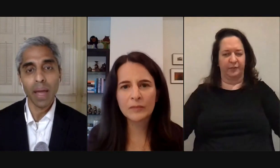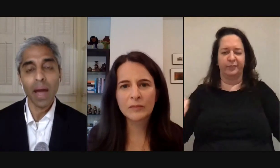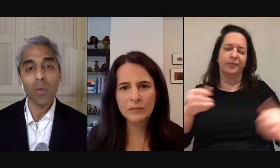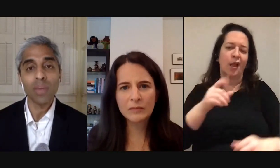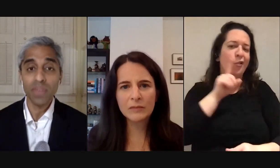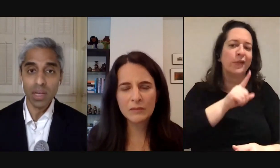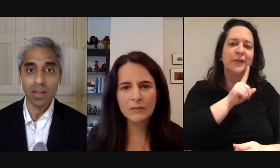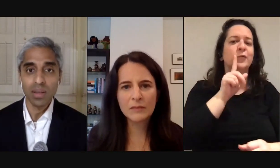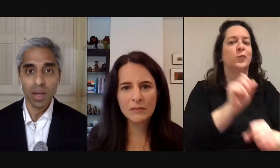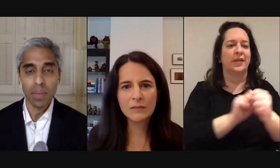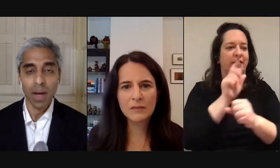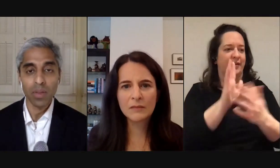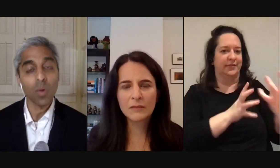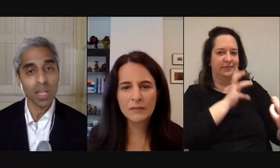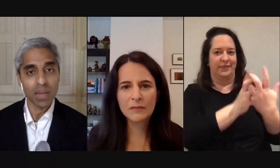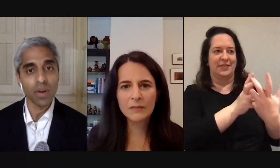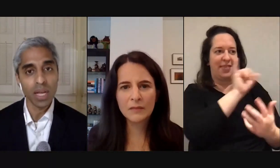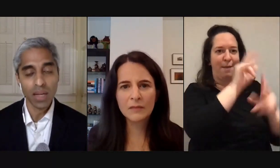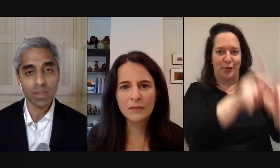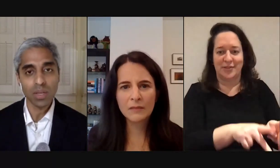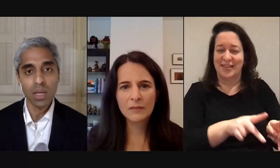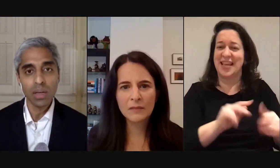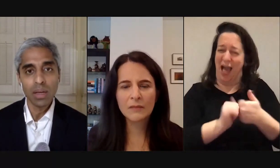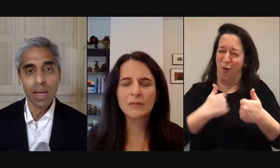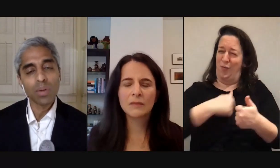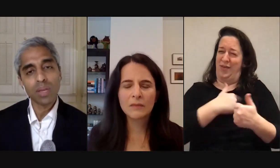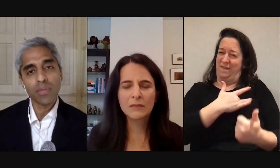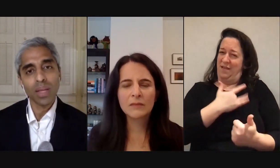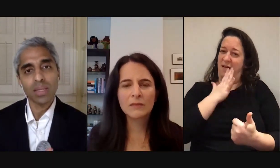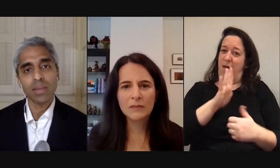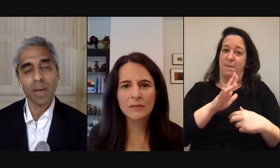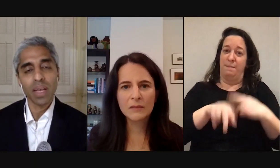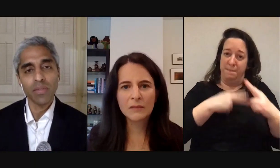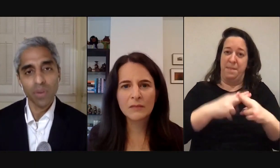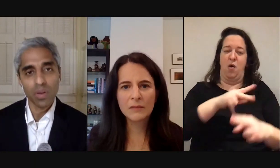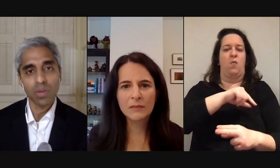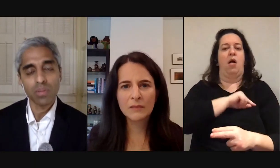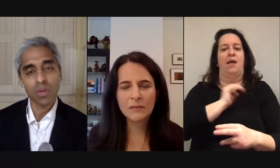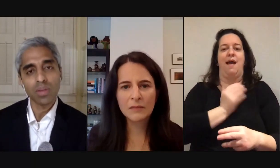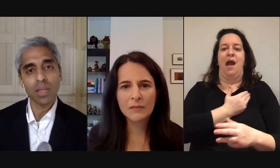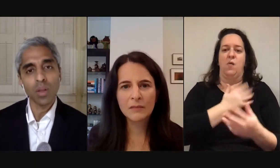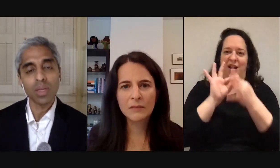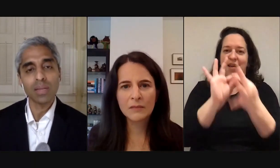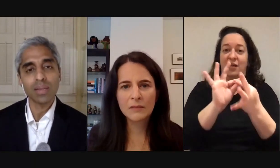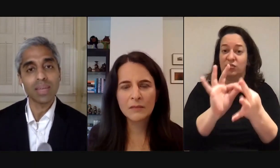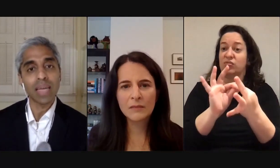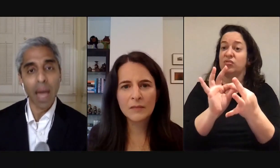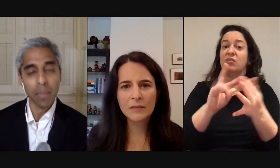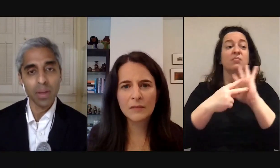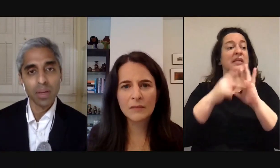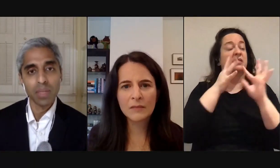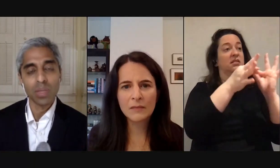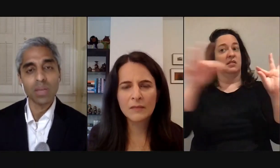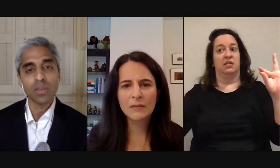by how we feel about the quality of our connections and i would say if you had to define it further you could say that loneliness is